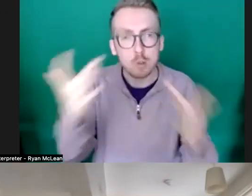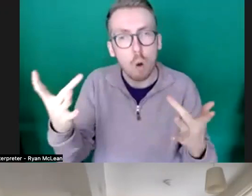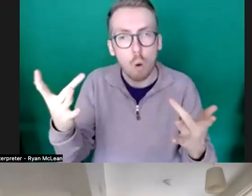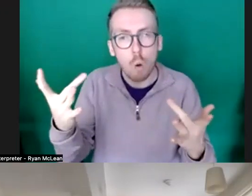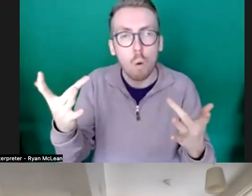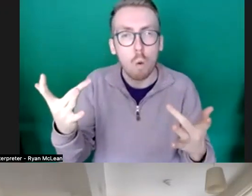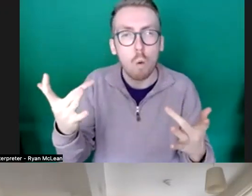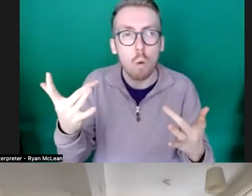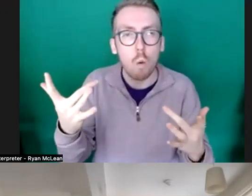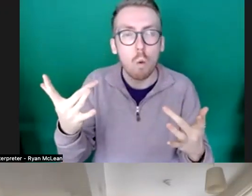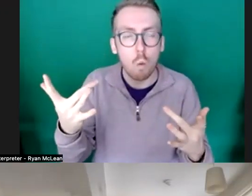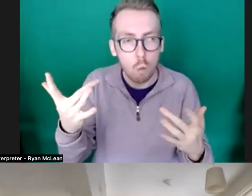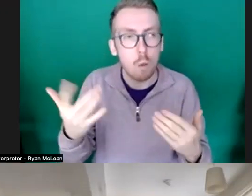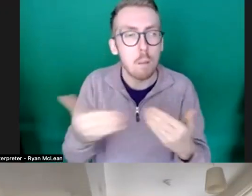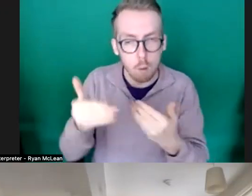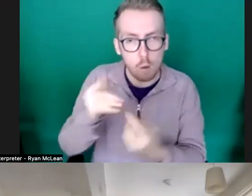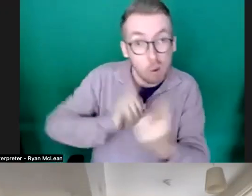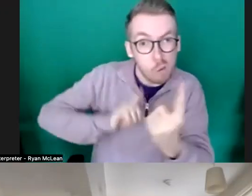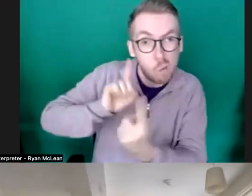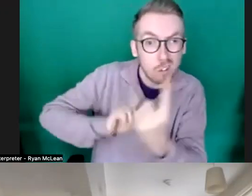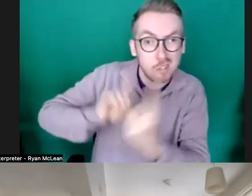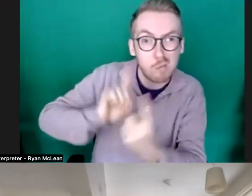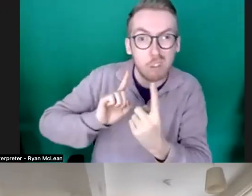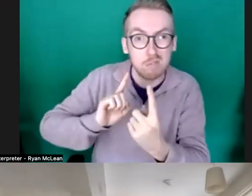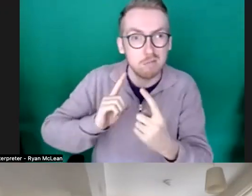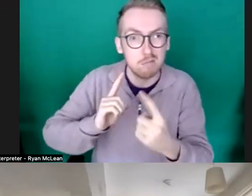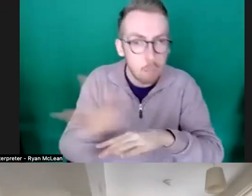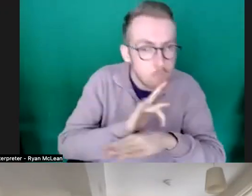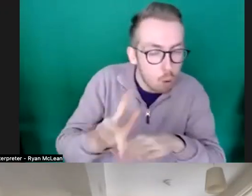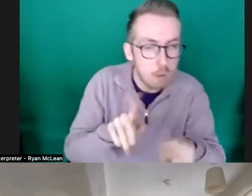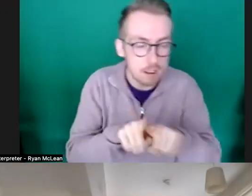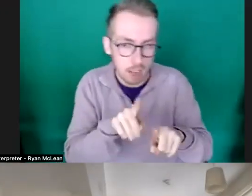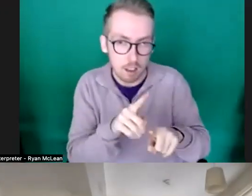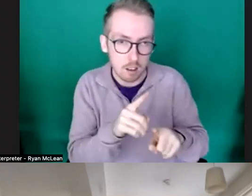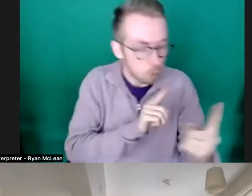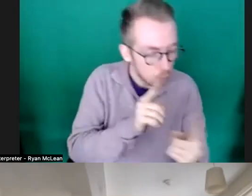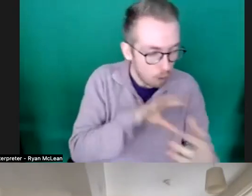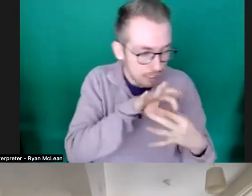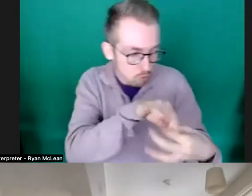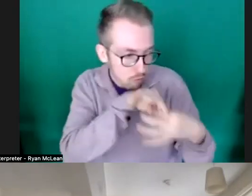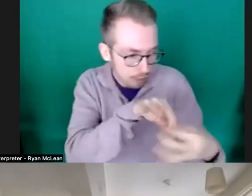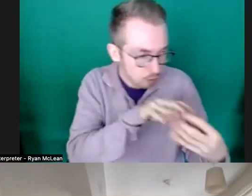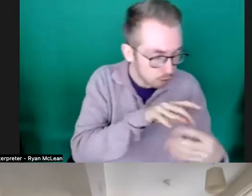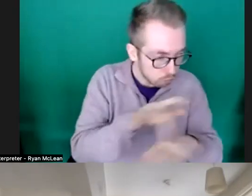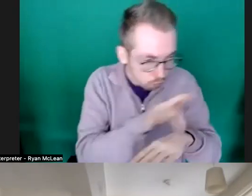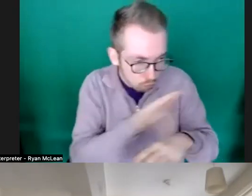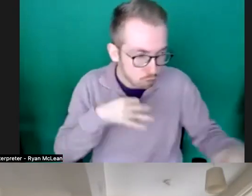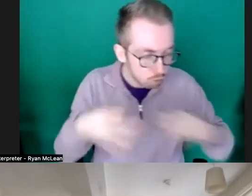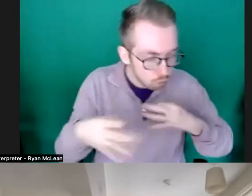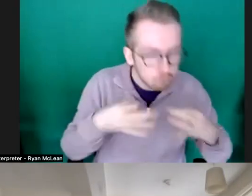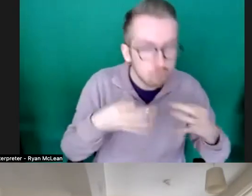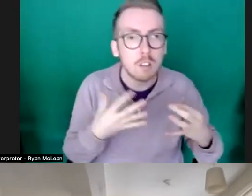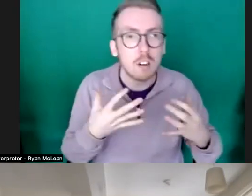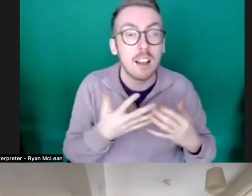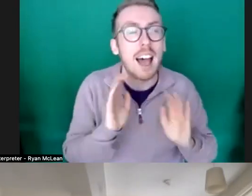kind of almost one-on-one kind of performances and i think the the thing there is to be very clear about